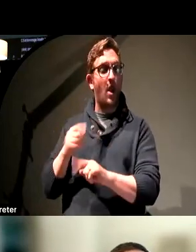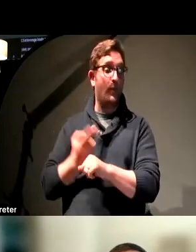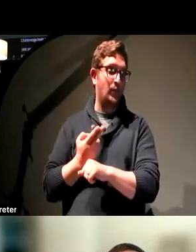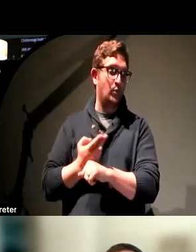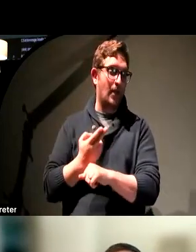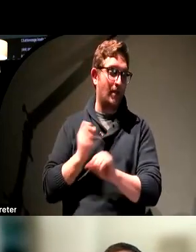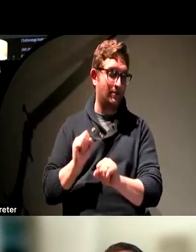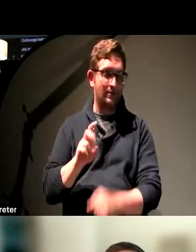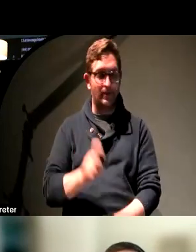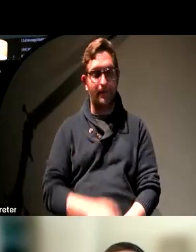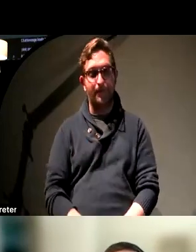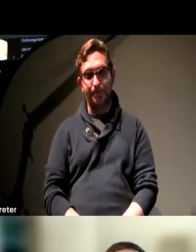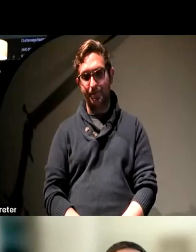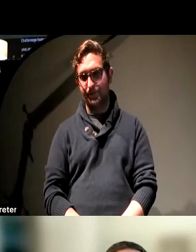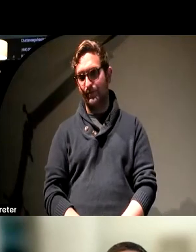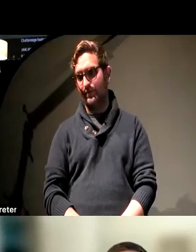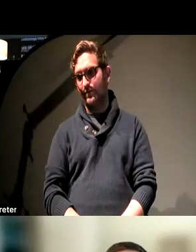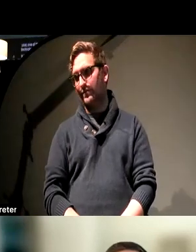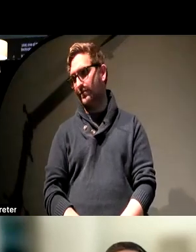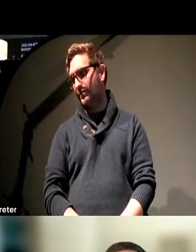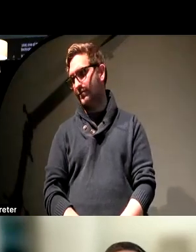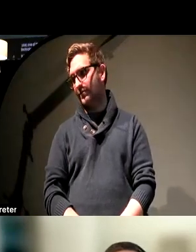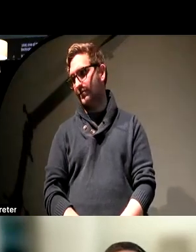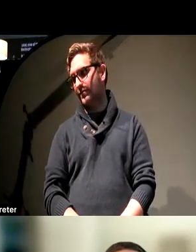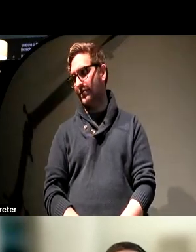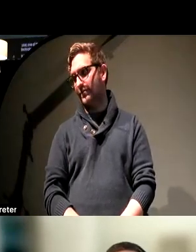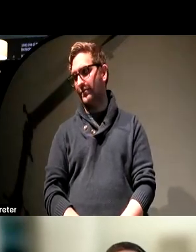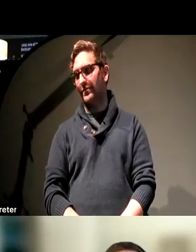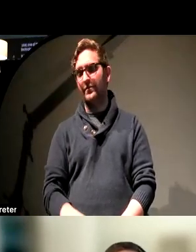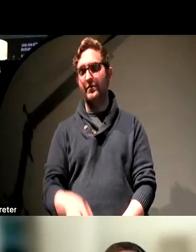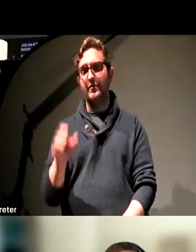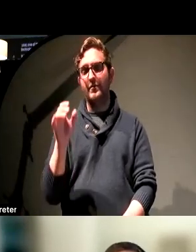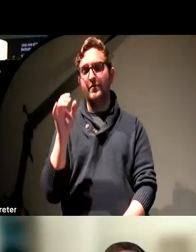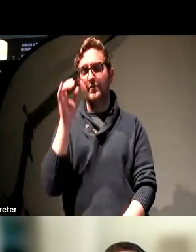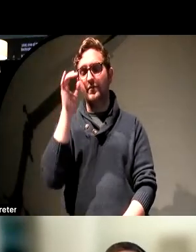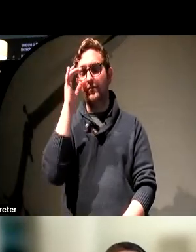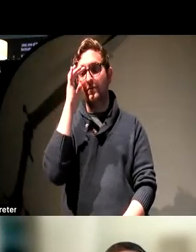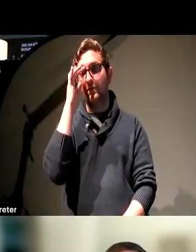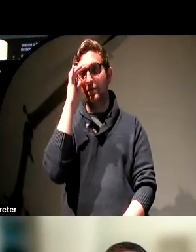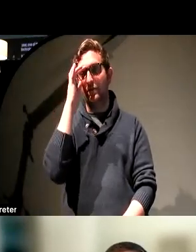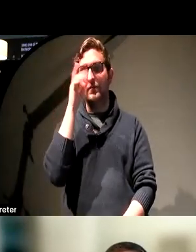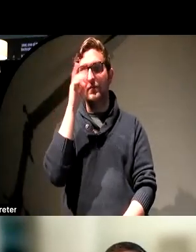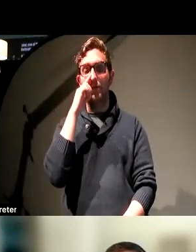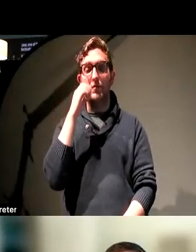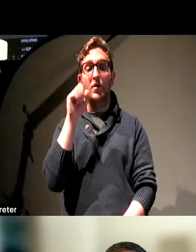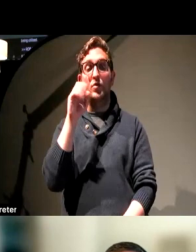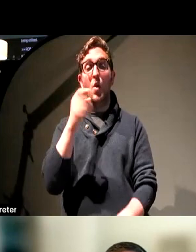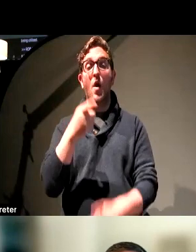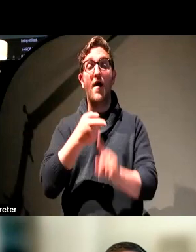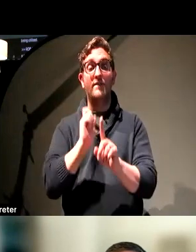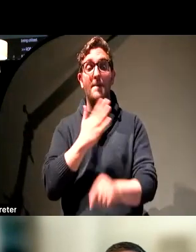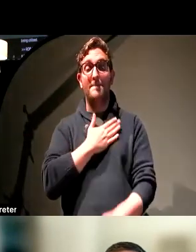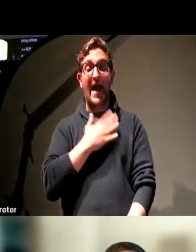A lot of different ways. I will say that that's a little bit outside of my expertise on the digital side. My experience is primarily